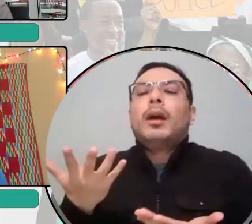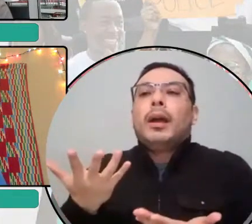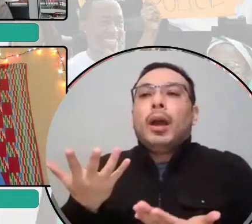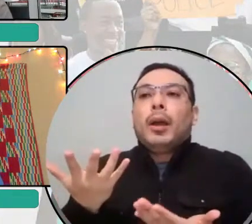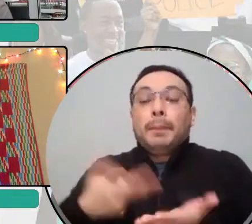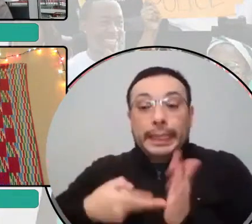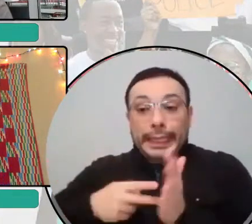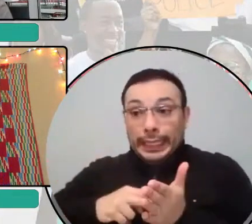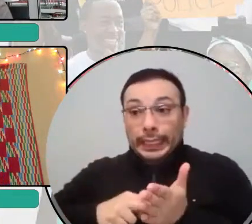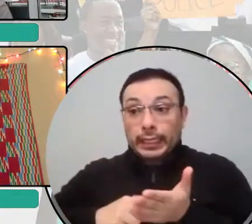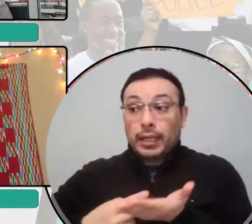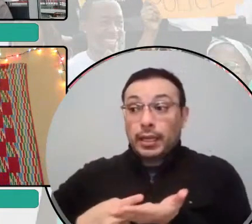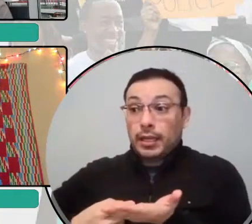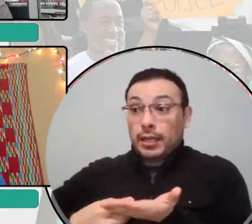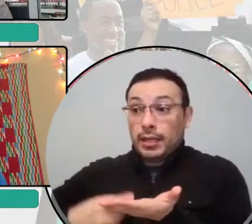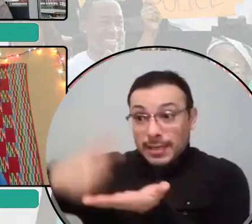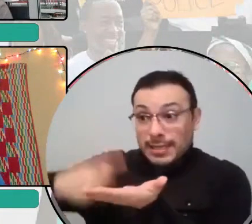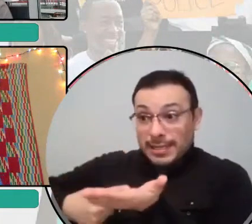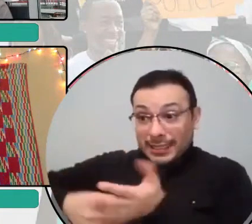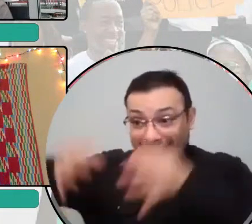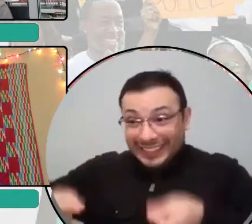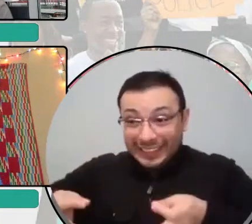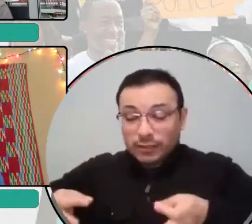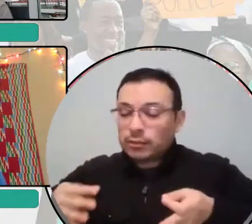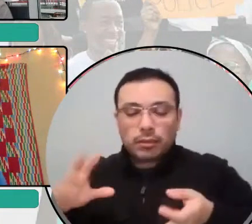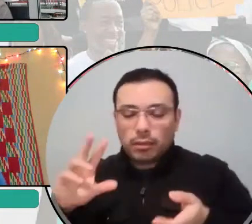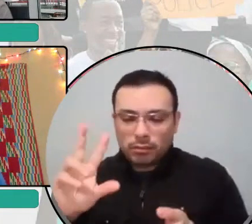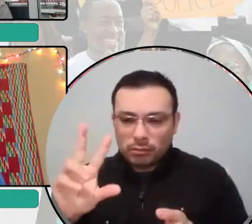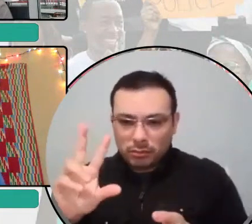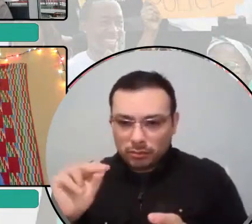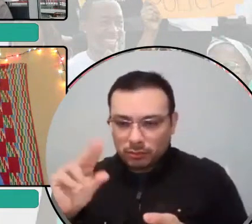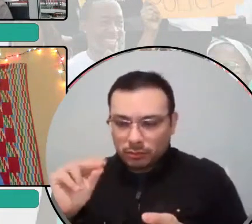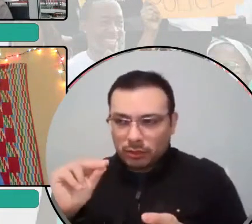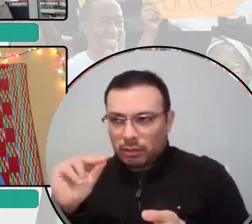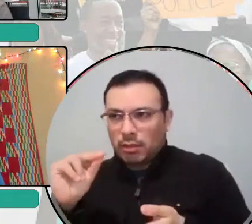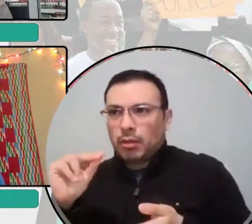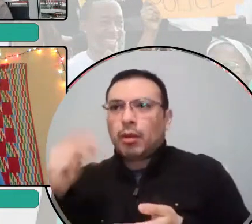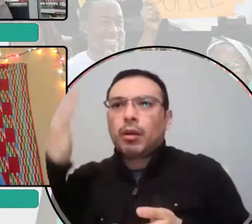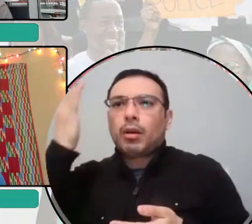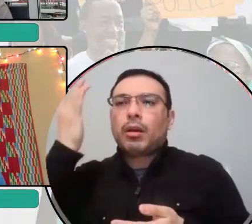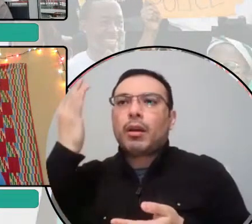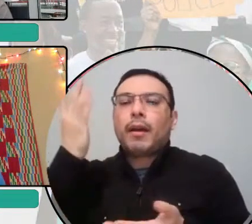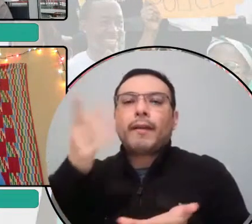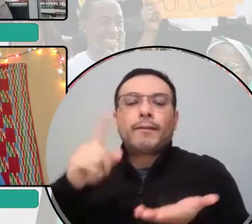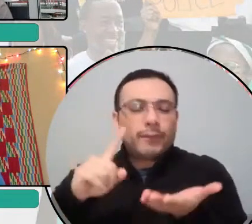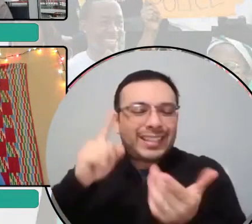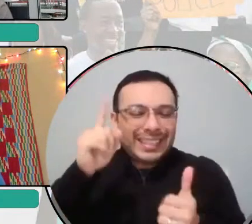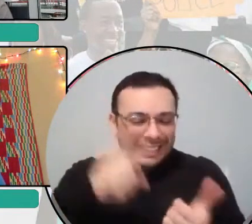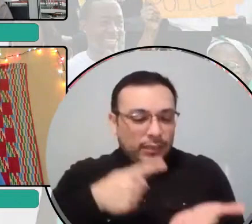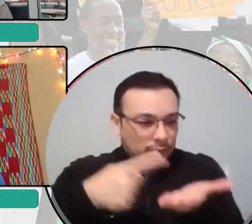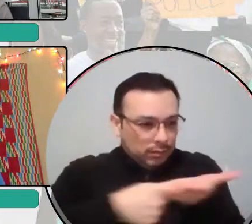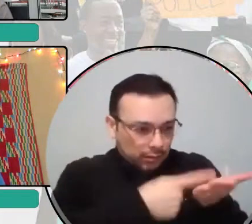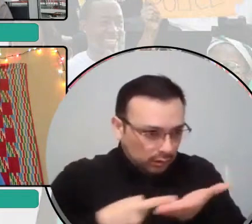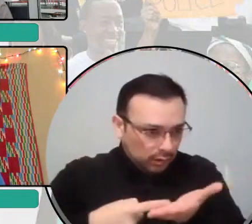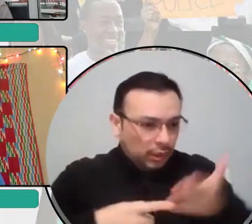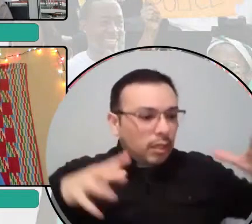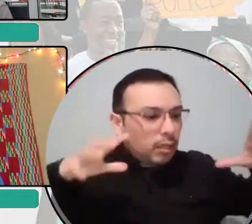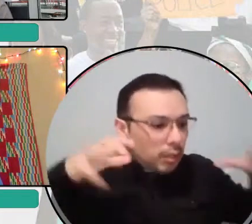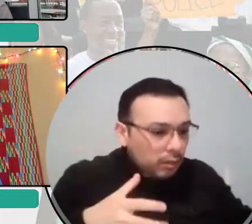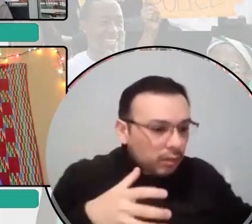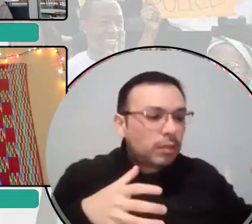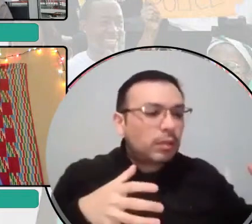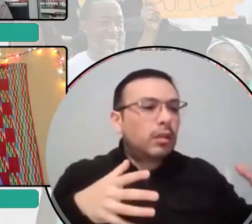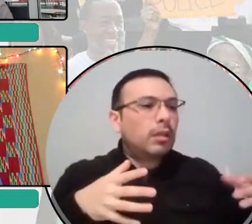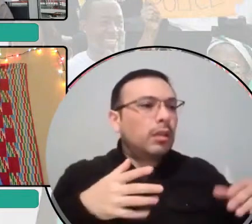answer yet, because it could be that you think this police reform is going to work. And I think it's not. And then we're going to have a juicy debate in our groups and between